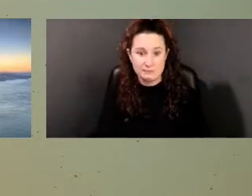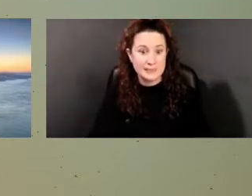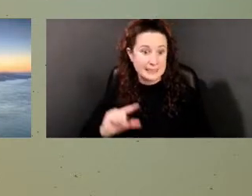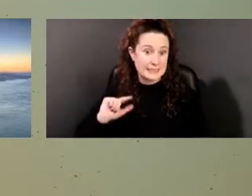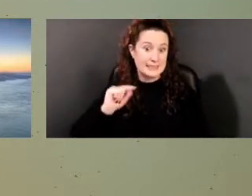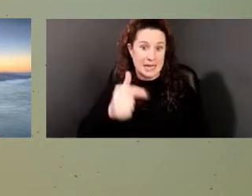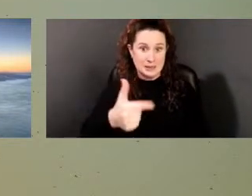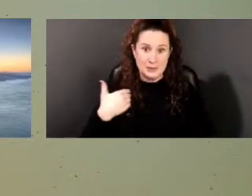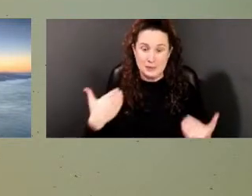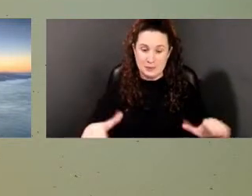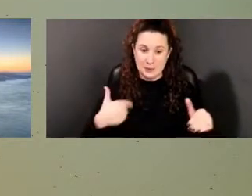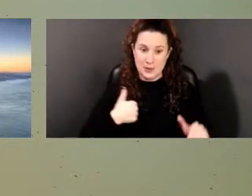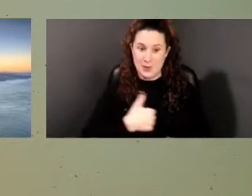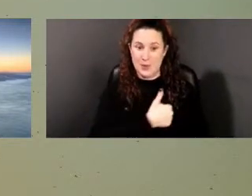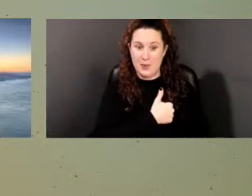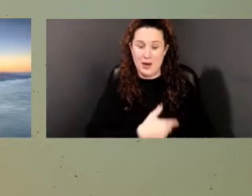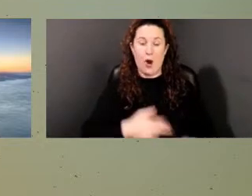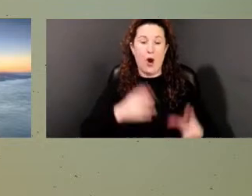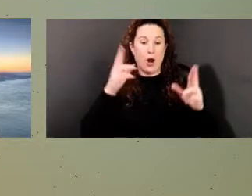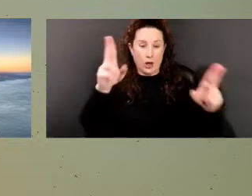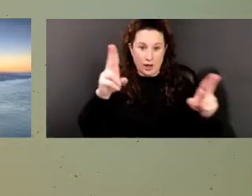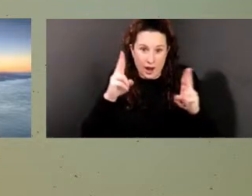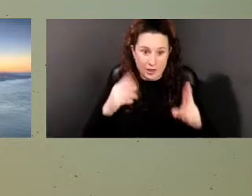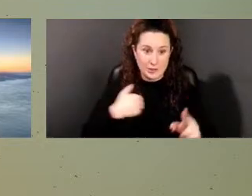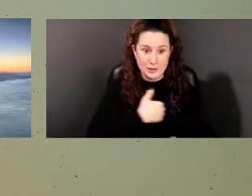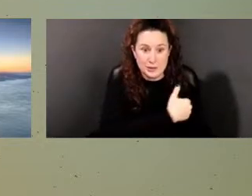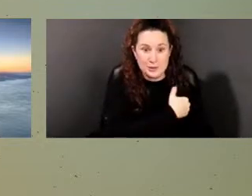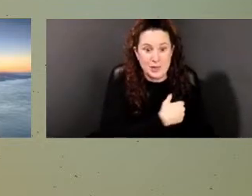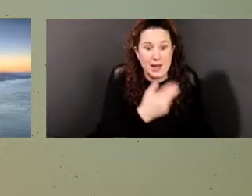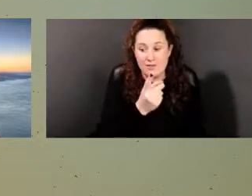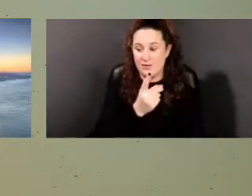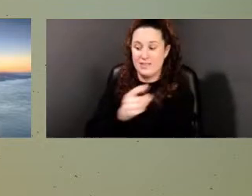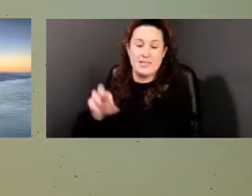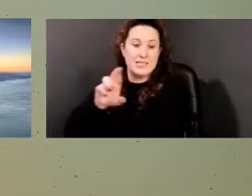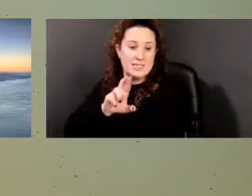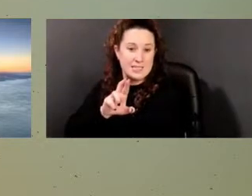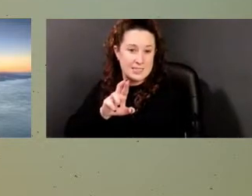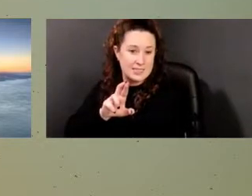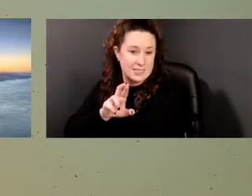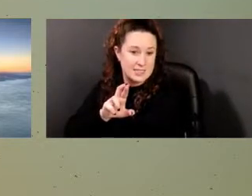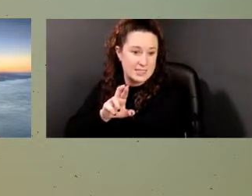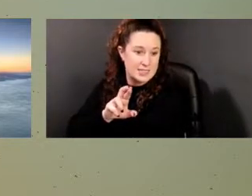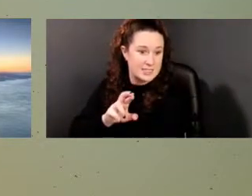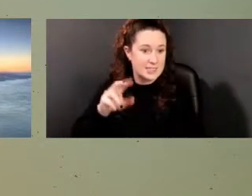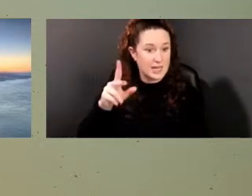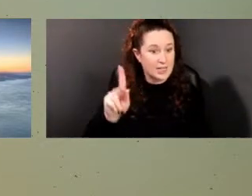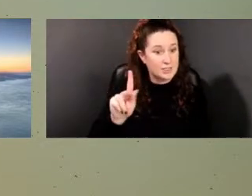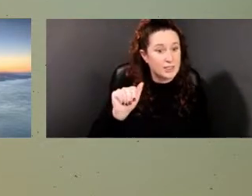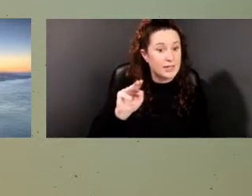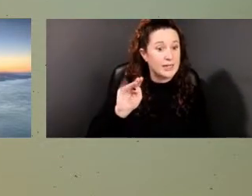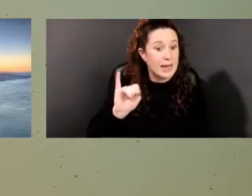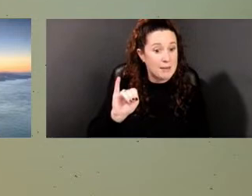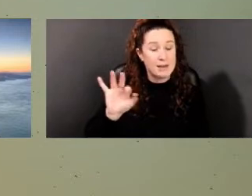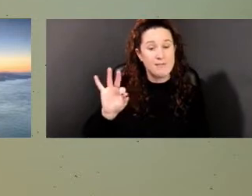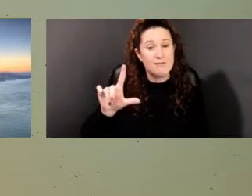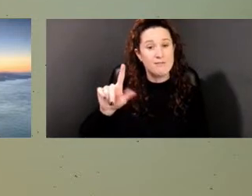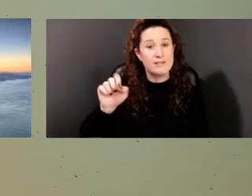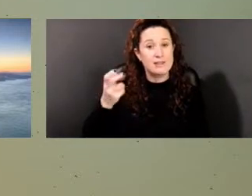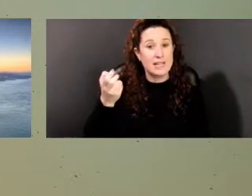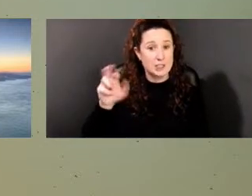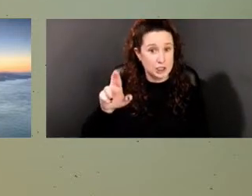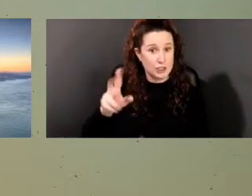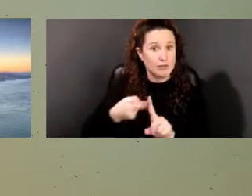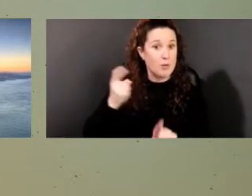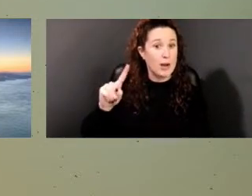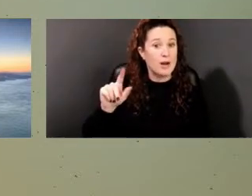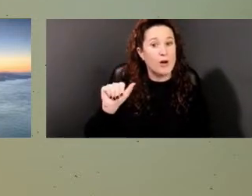to have Dr. Next Commie Fletcher from Albright College. We appreciate her bringing her expertise to us this